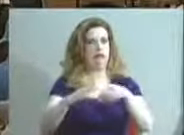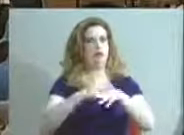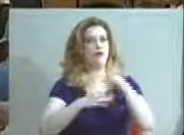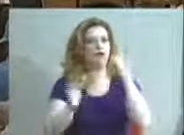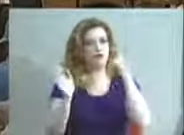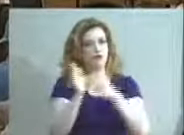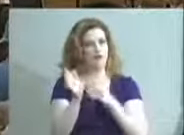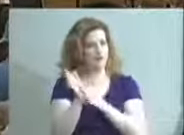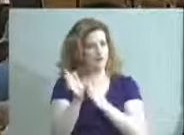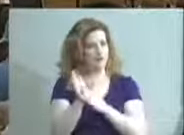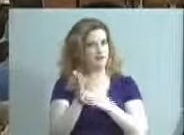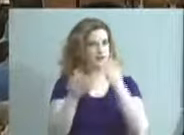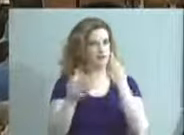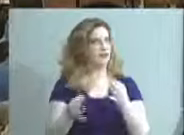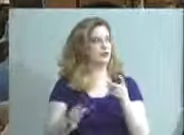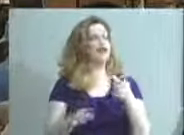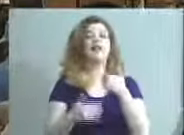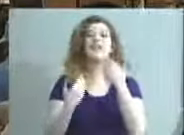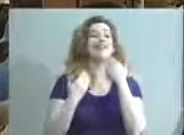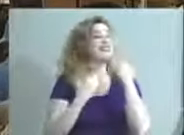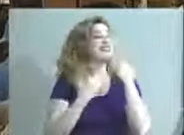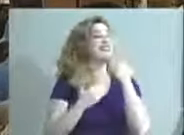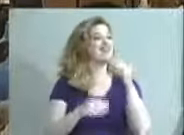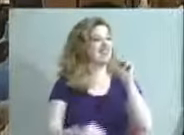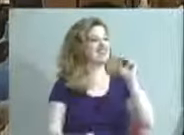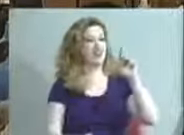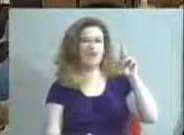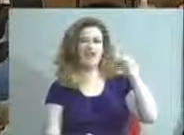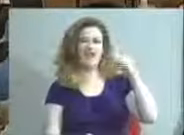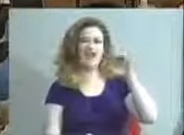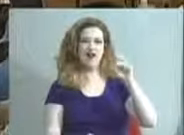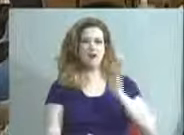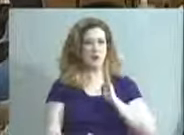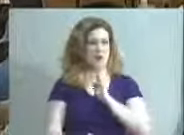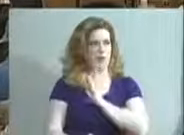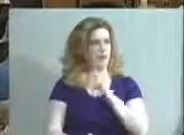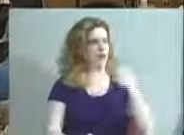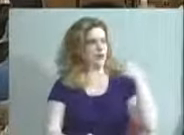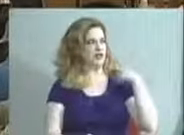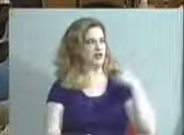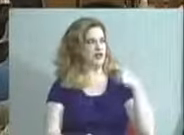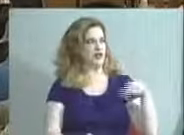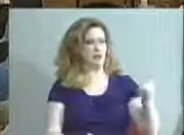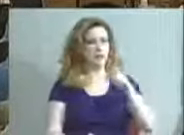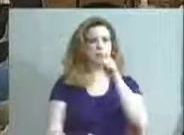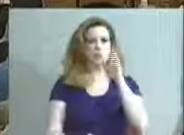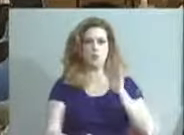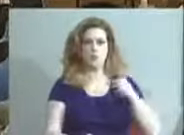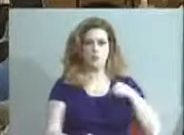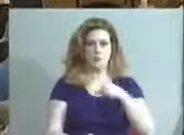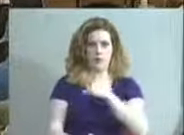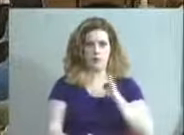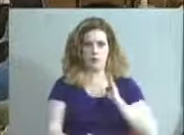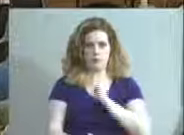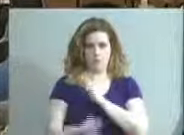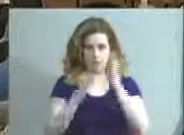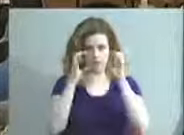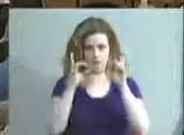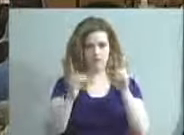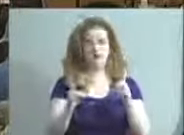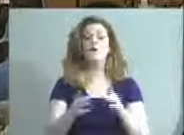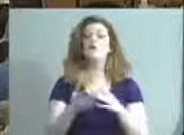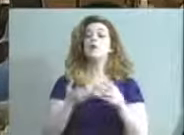thank you Dr. Hargan's board chair David Jones jr. and members of the Jefferson County Board of Education